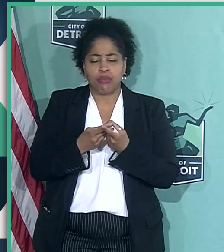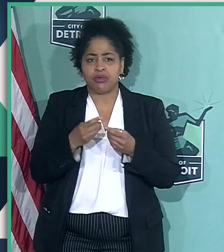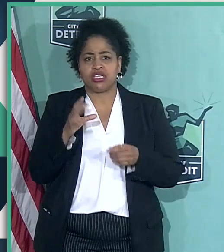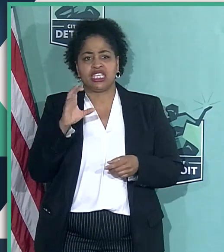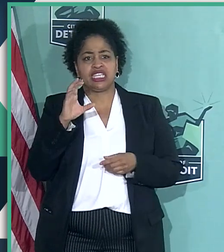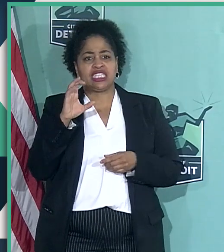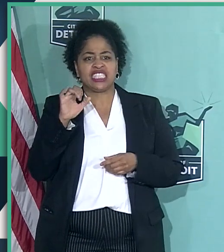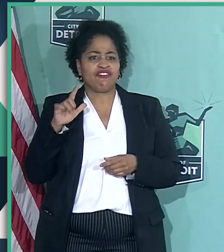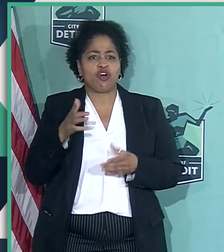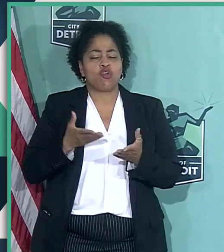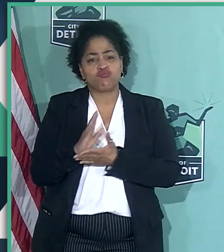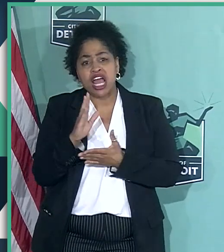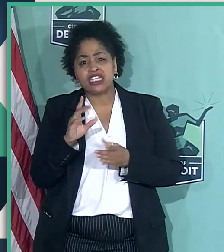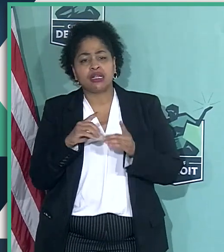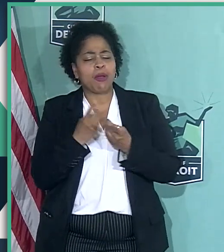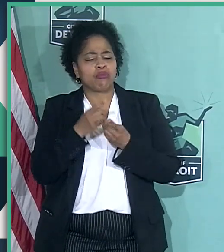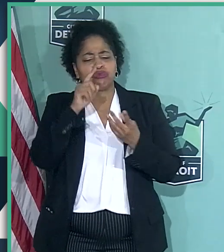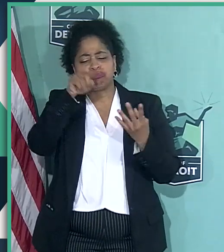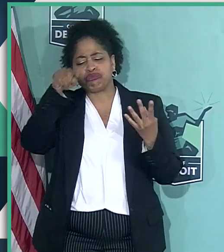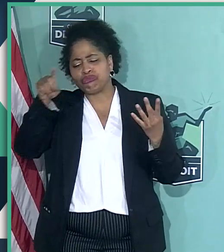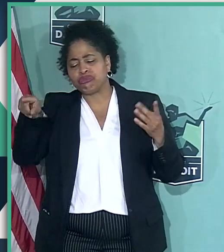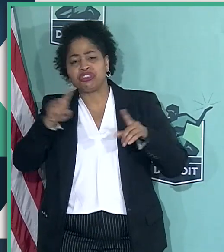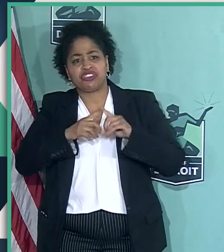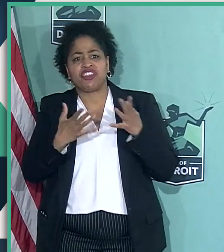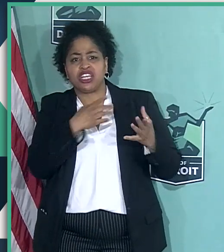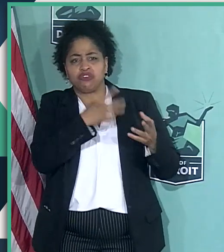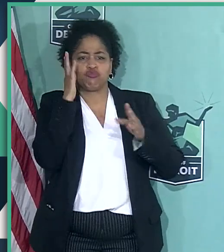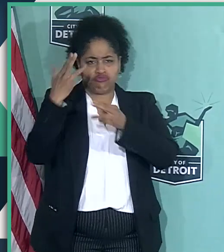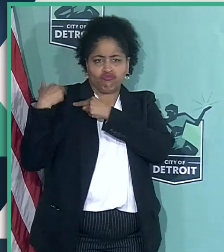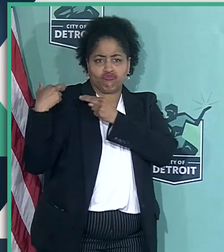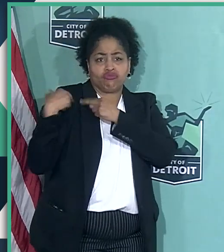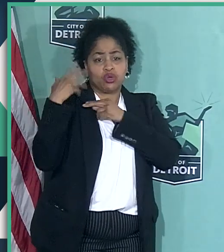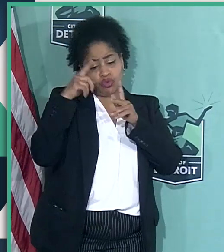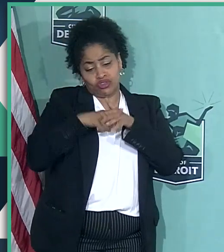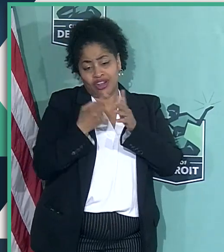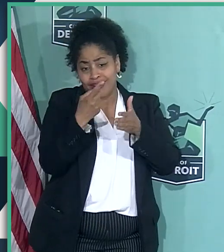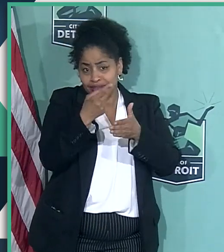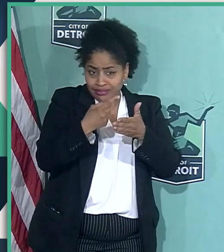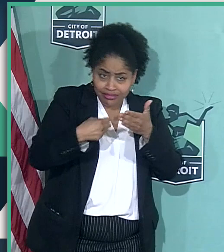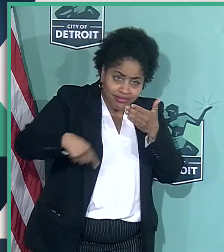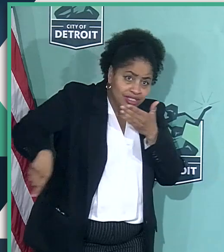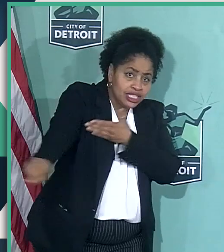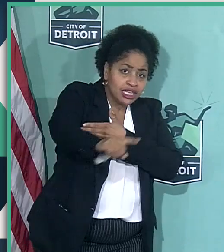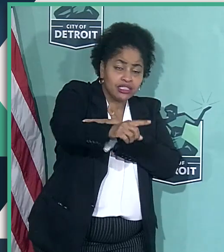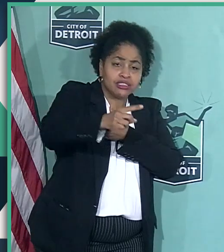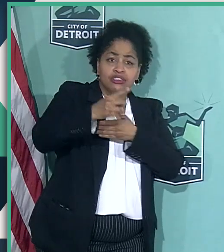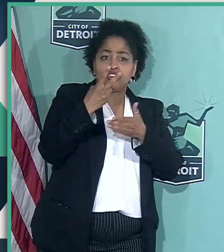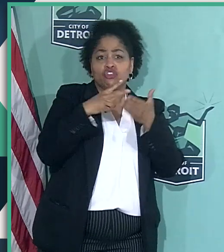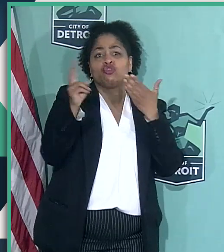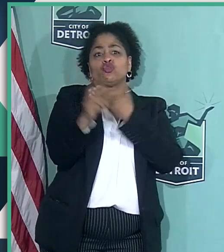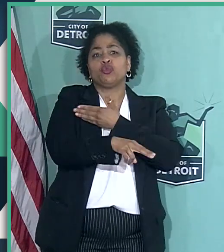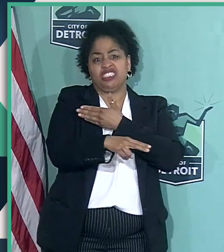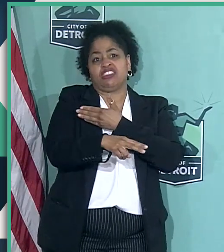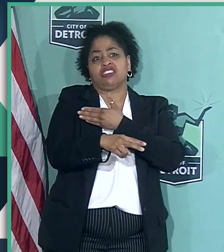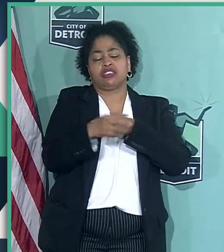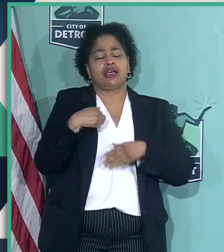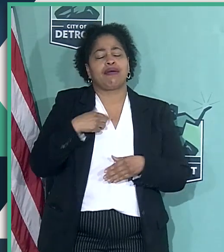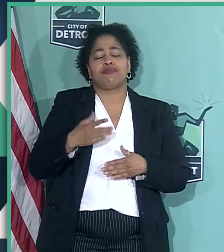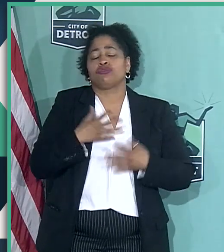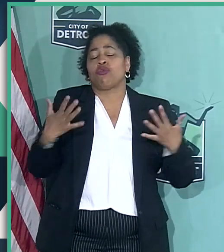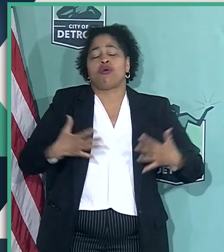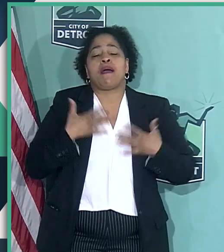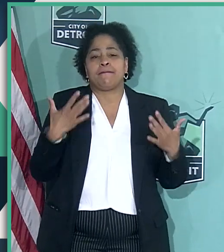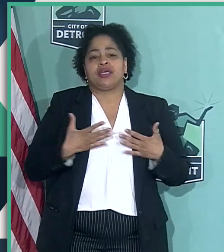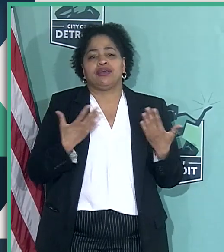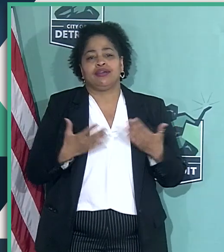and a number of the other operations. And he's going to start a week from Monday. And I could not be more pleased to welcome back